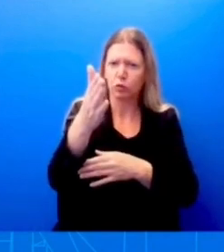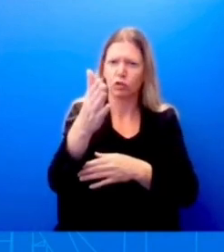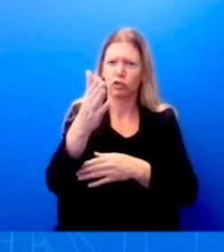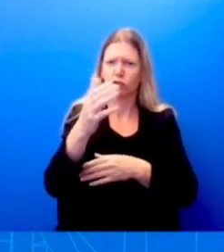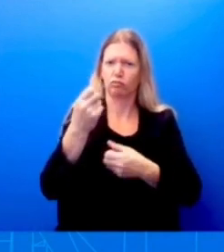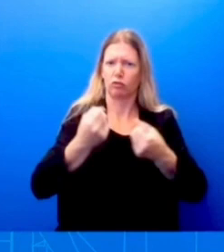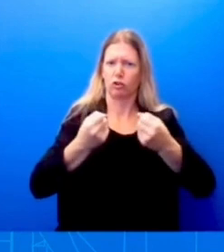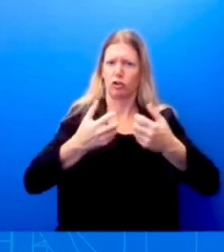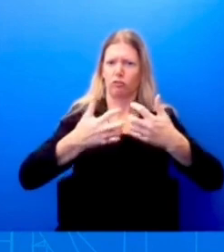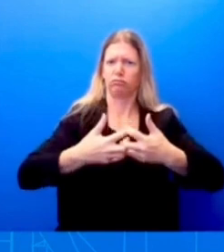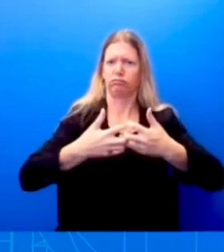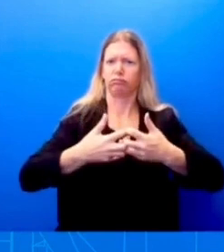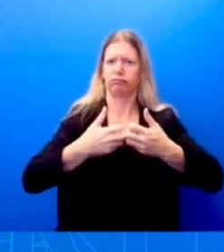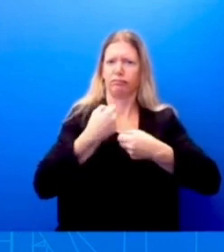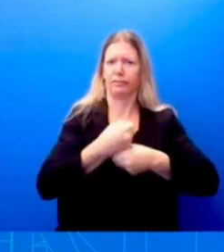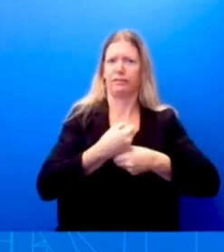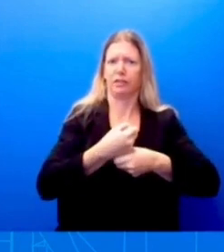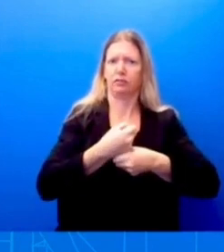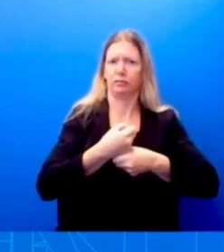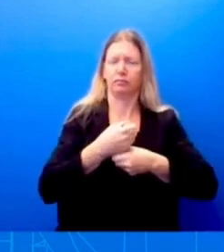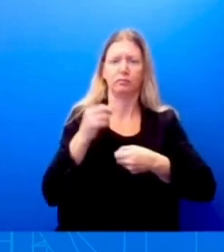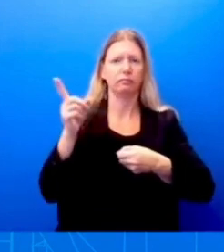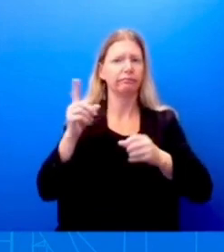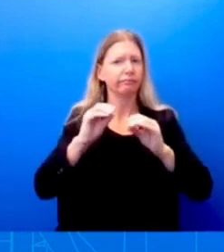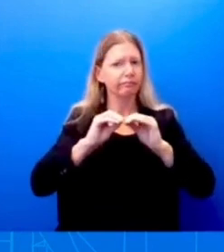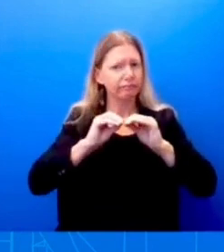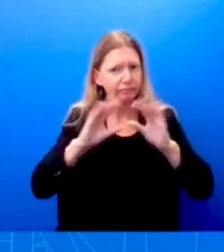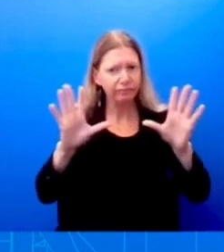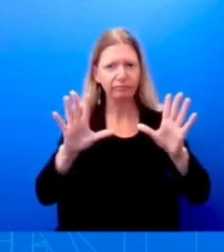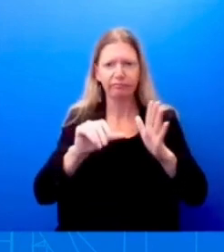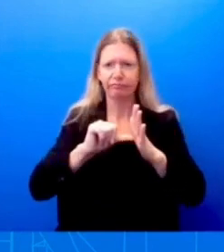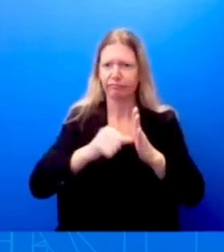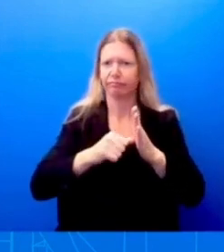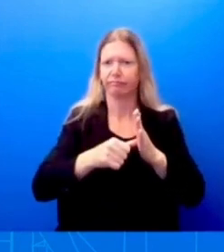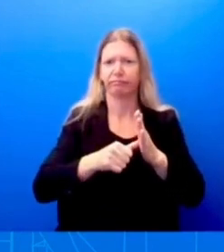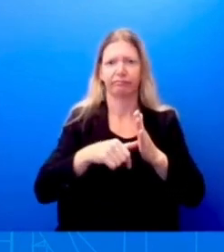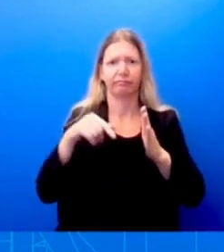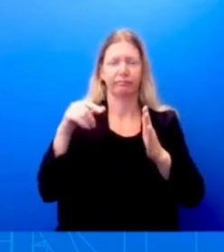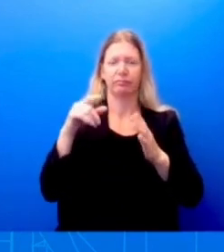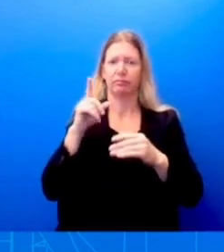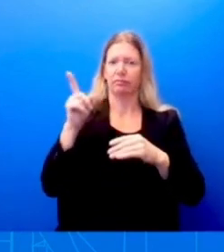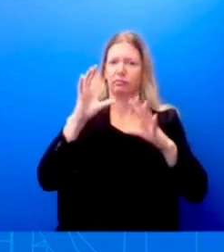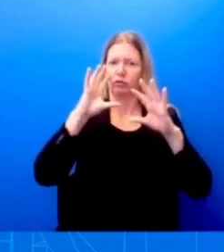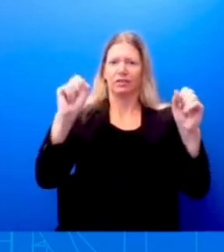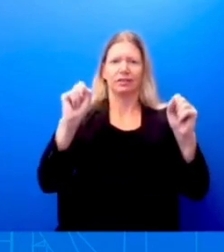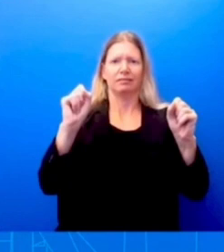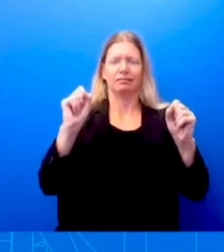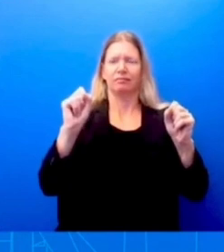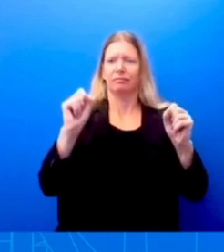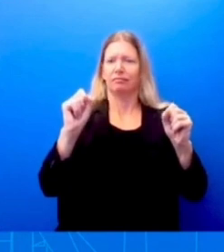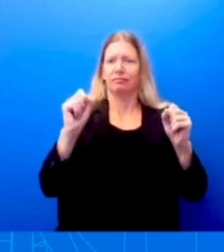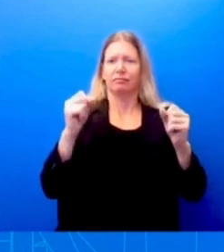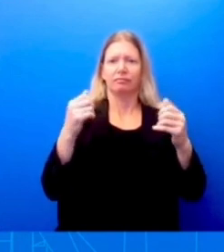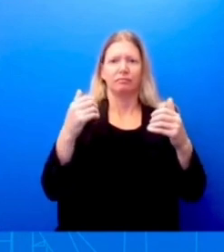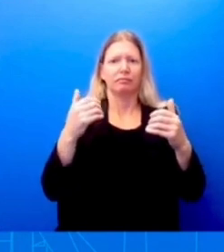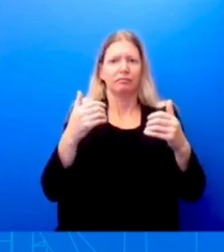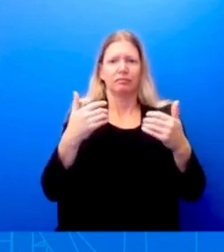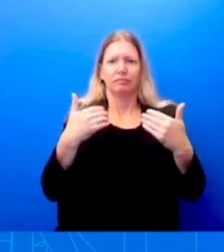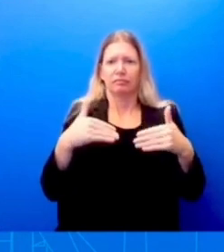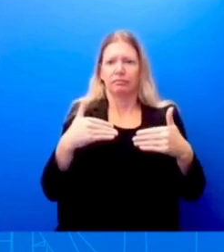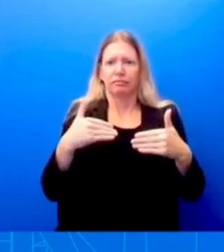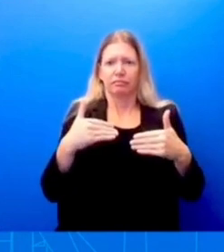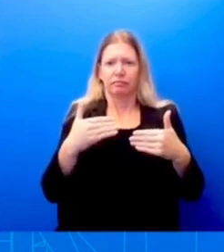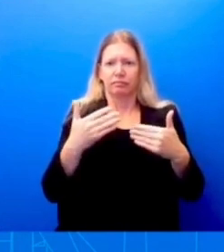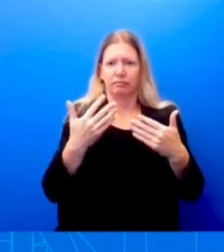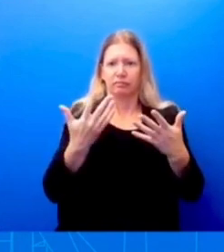workers. He's been very clear about this. This is a president that has overseen historic increases in labor union participation during his time in